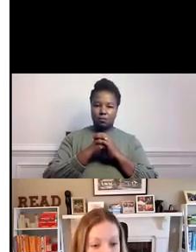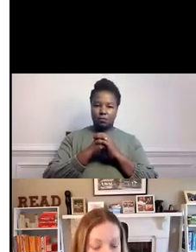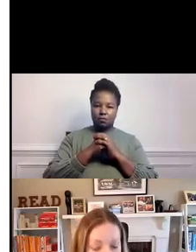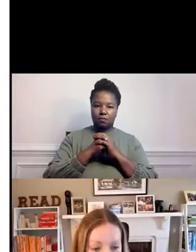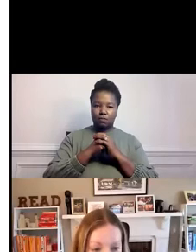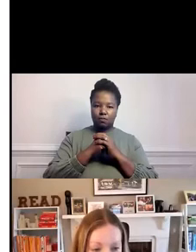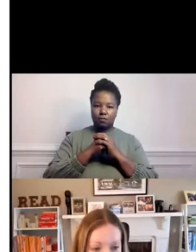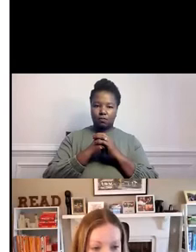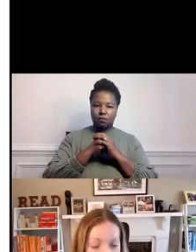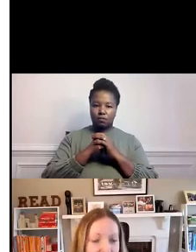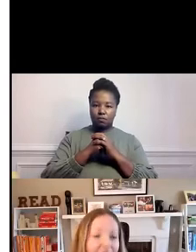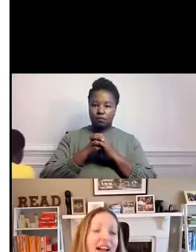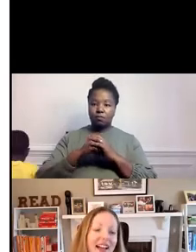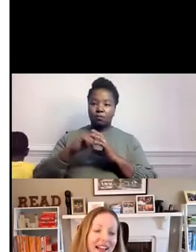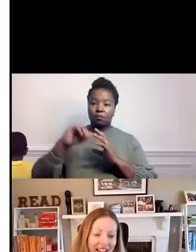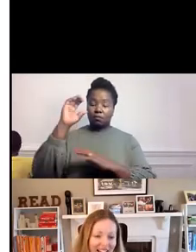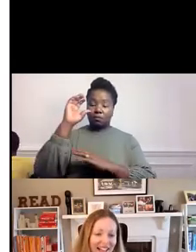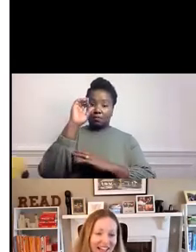Okay.